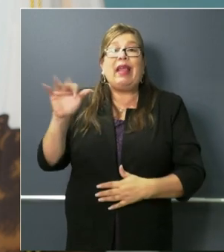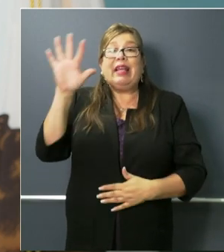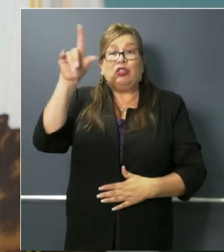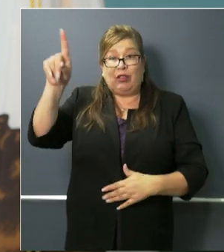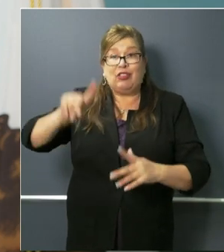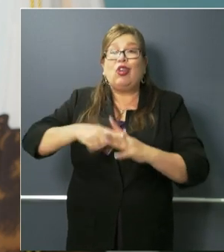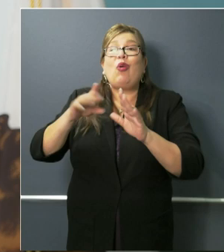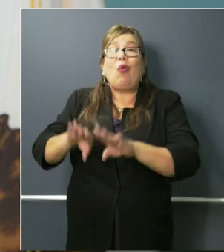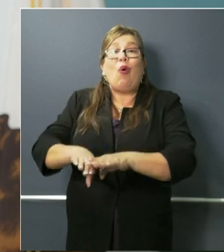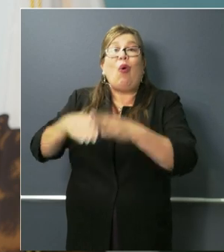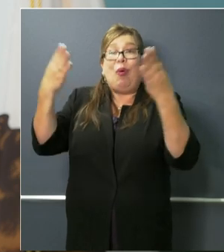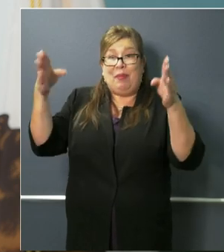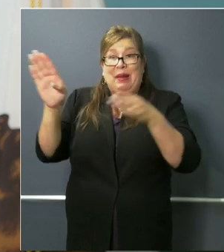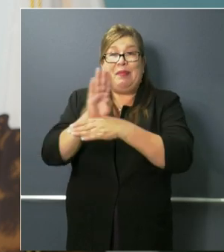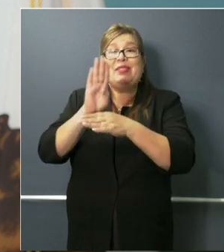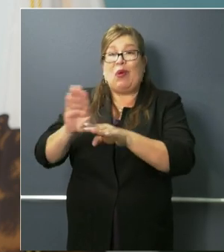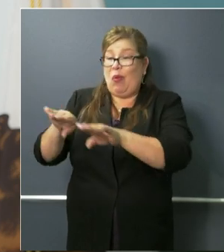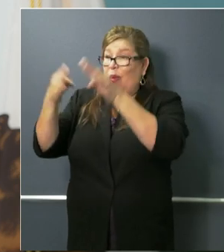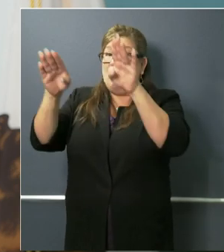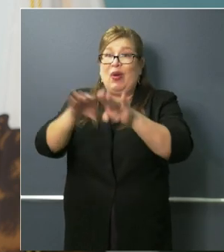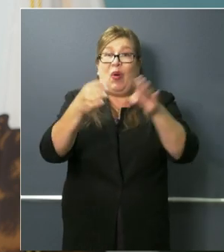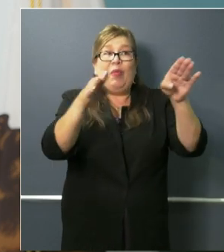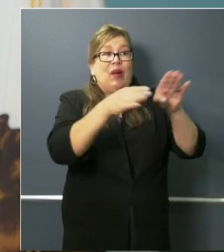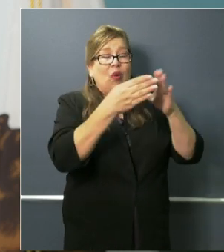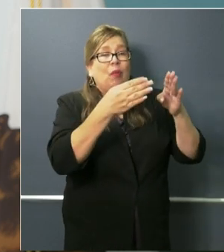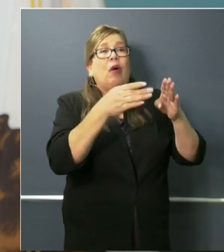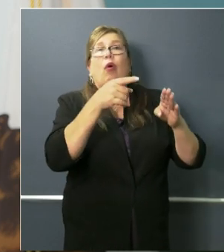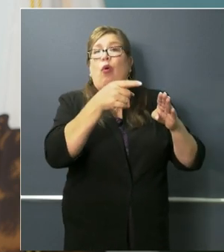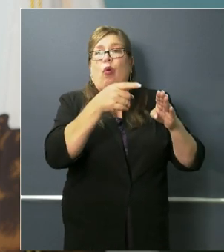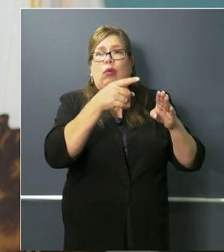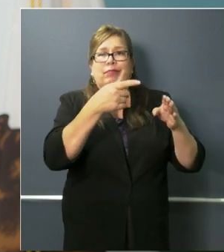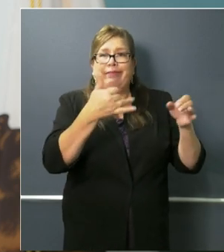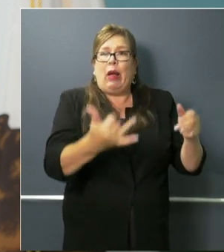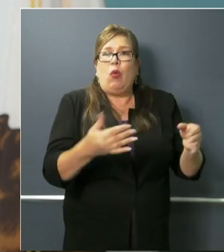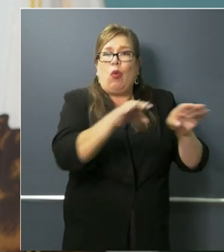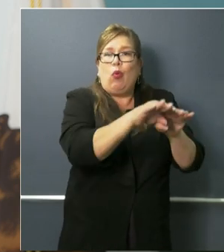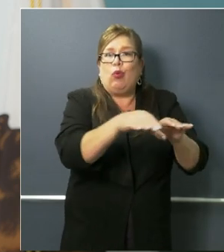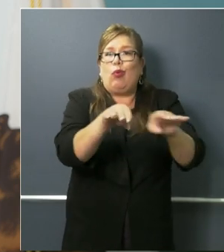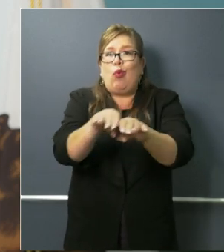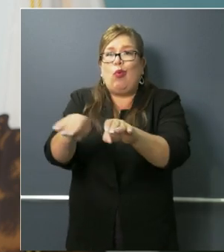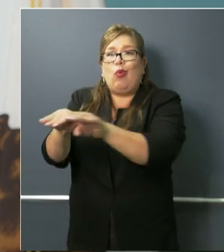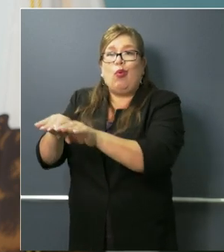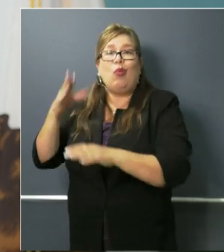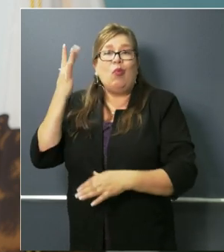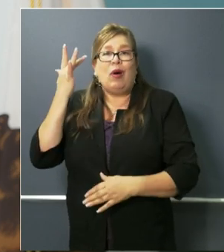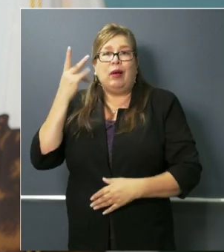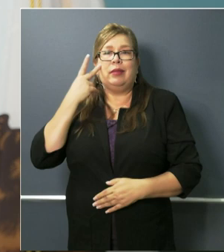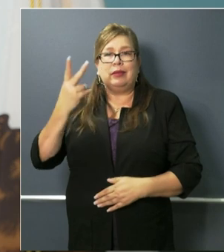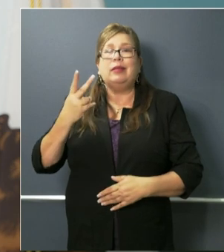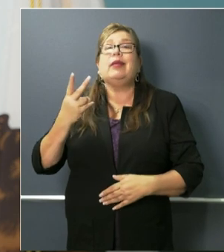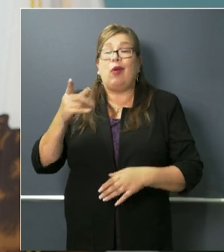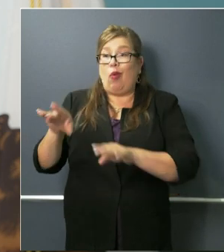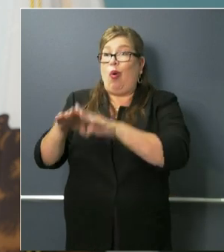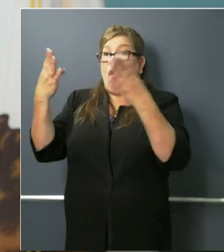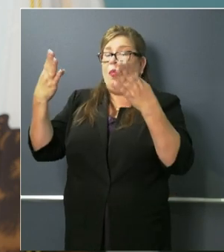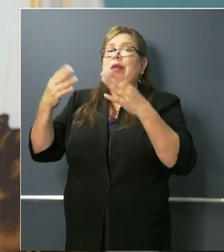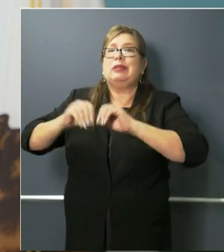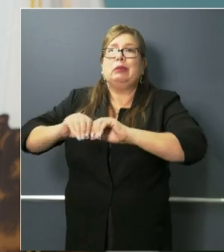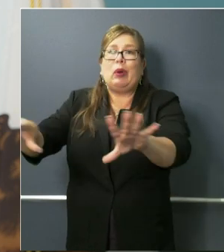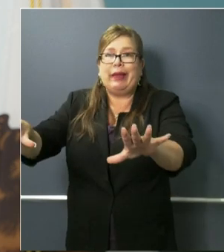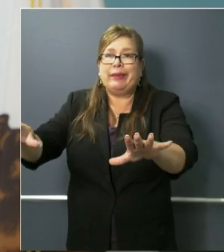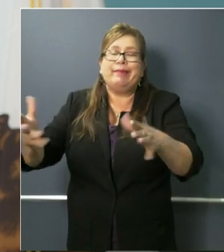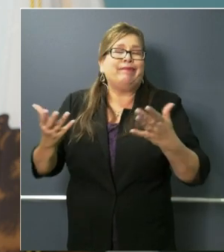they're starting to roll back those openings uh because they're starting to see uh some spread there's a boomerang